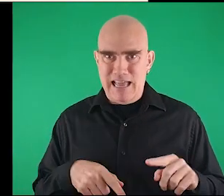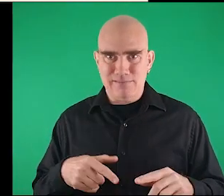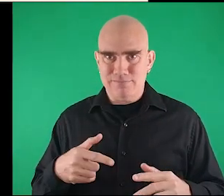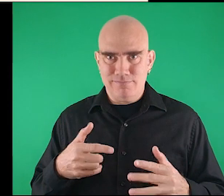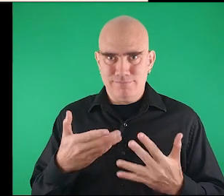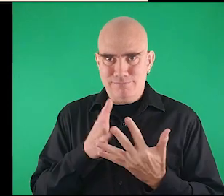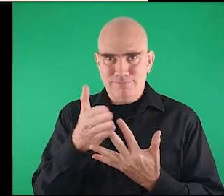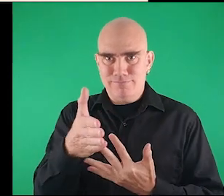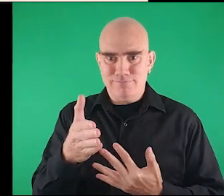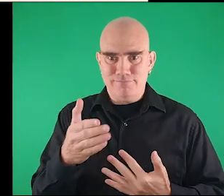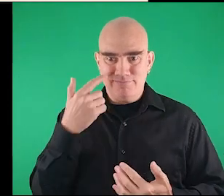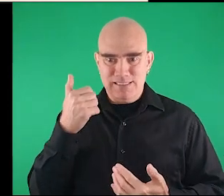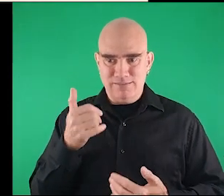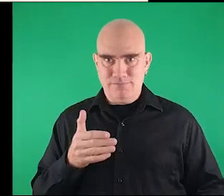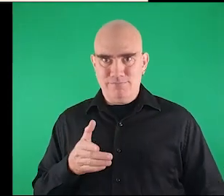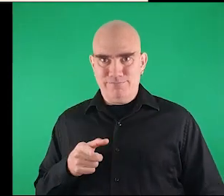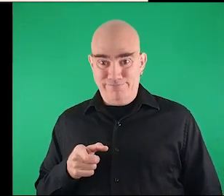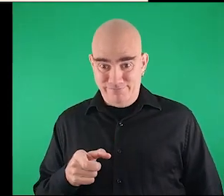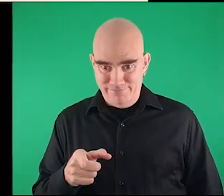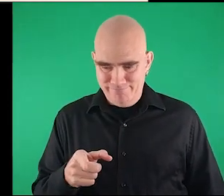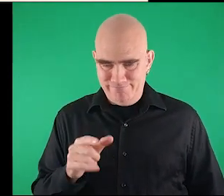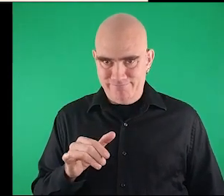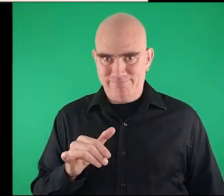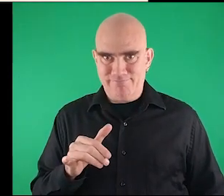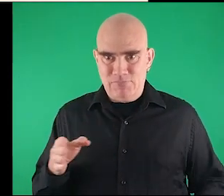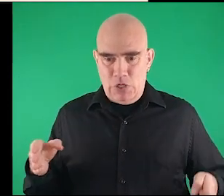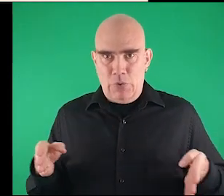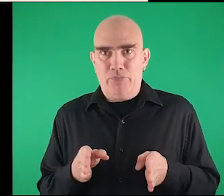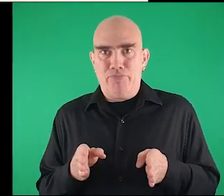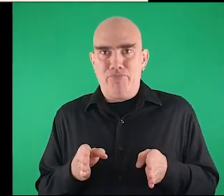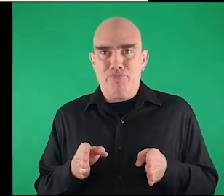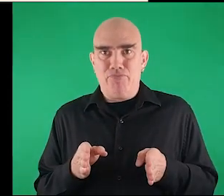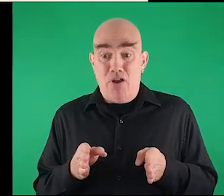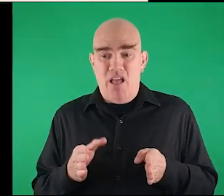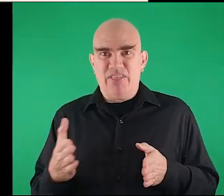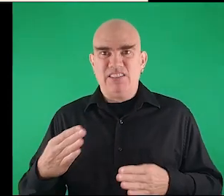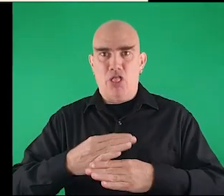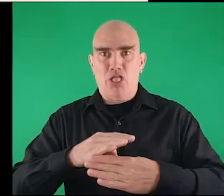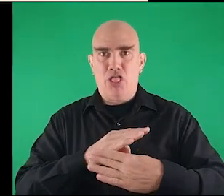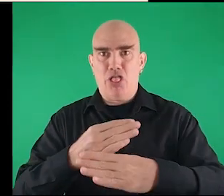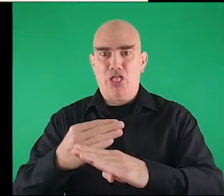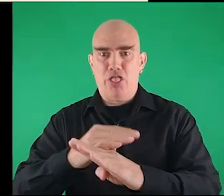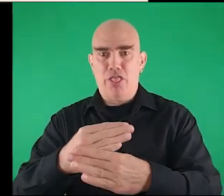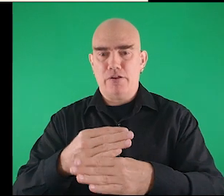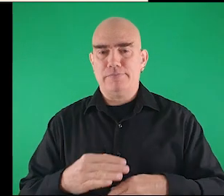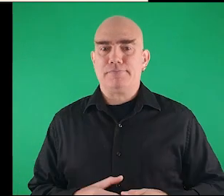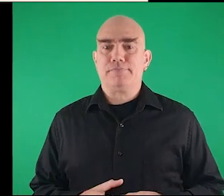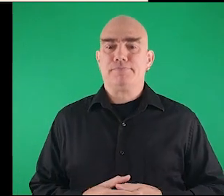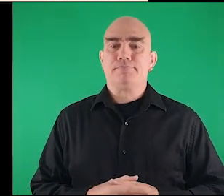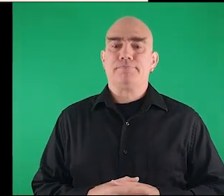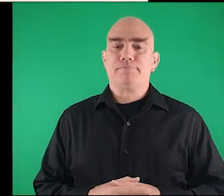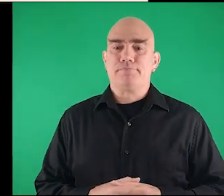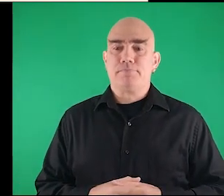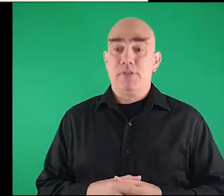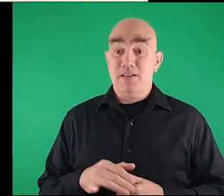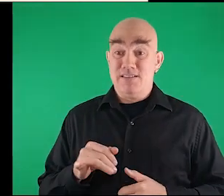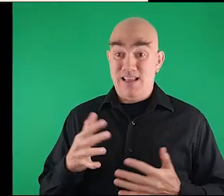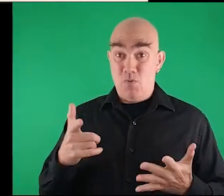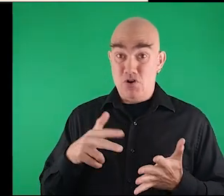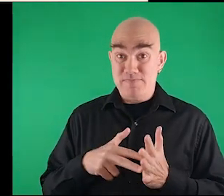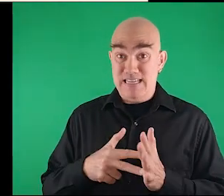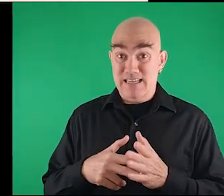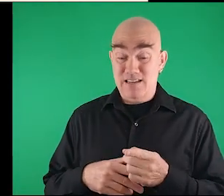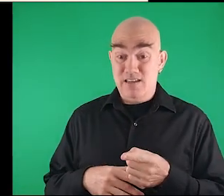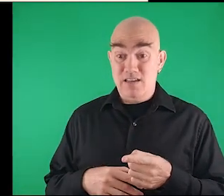people couldn't navigate it because it was too narrow and there were obstacles in the way. Is that what you're